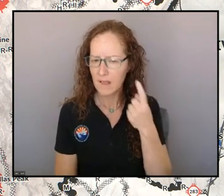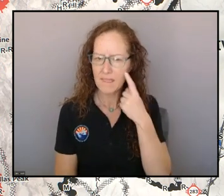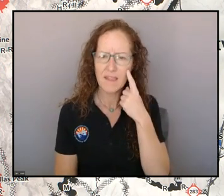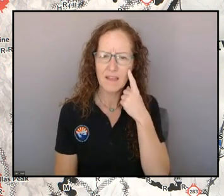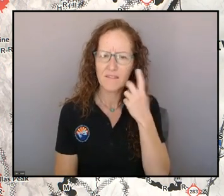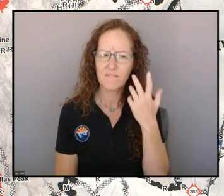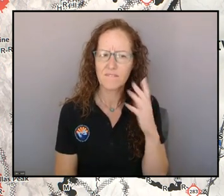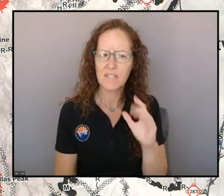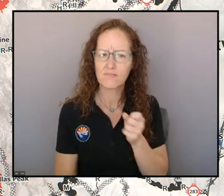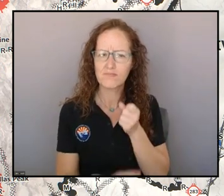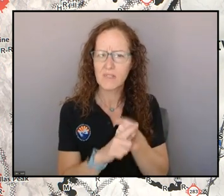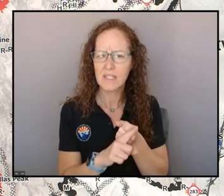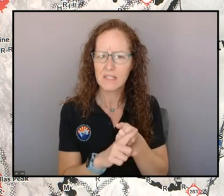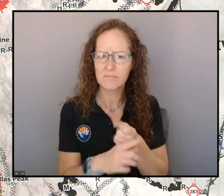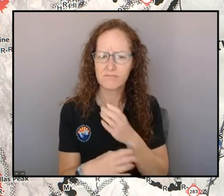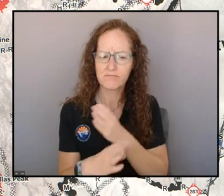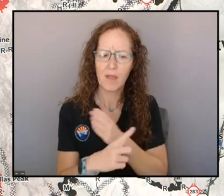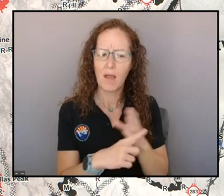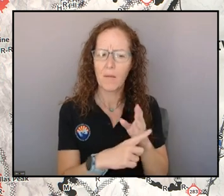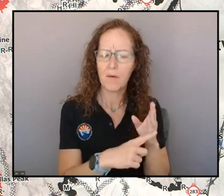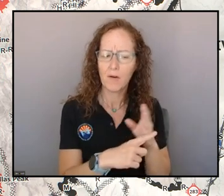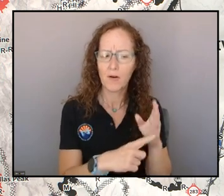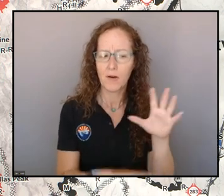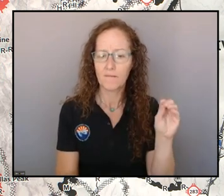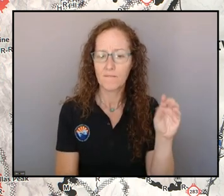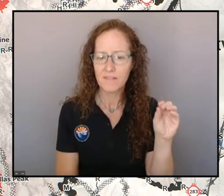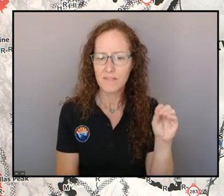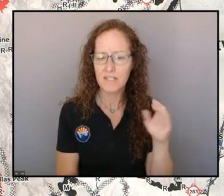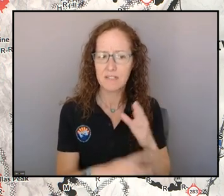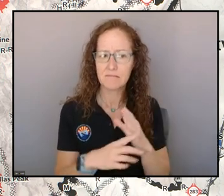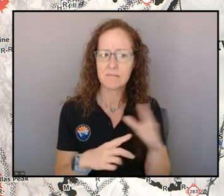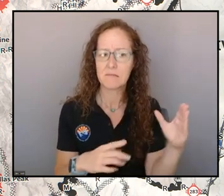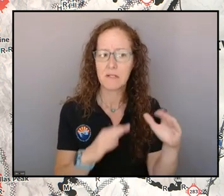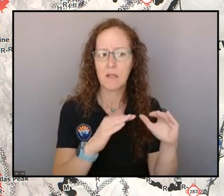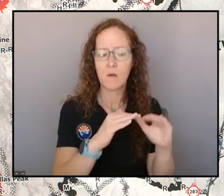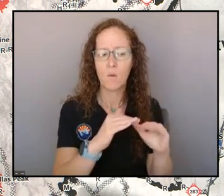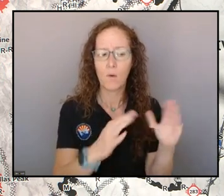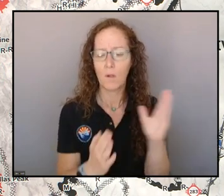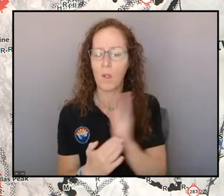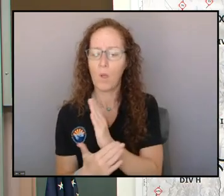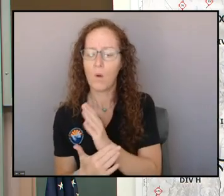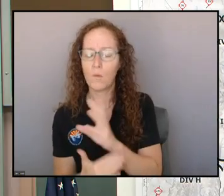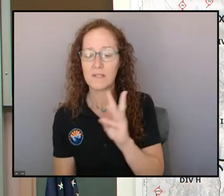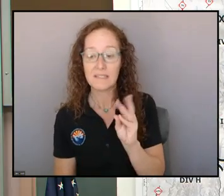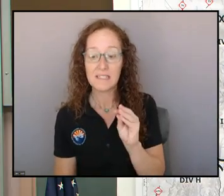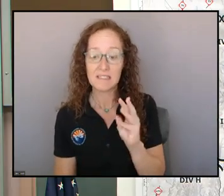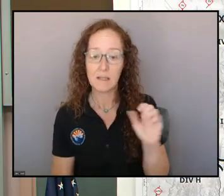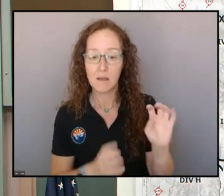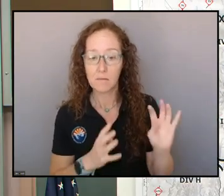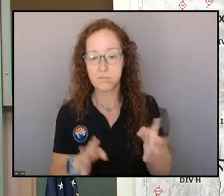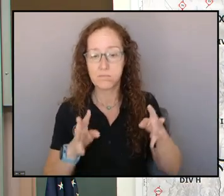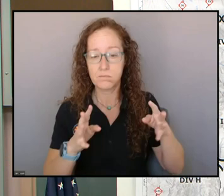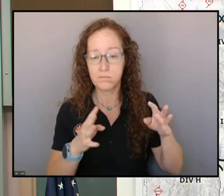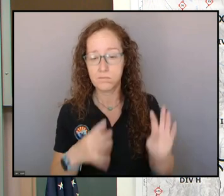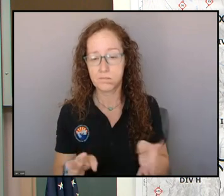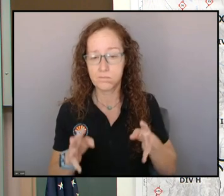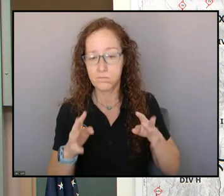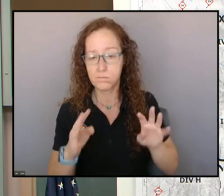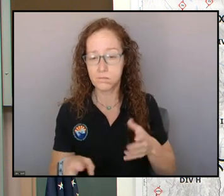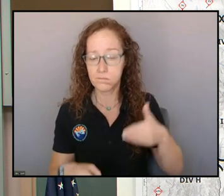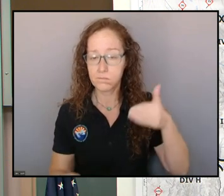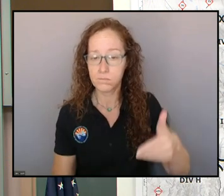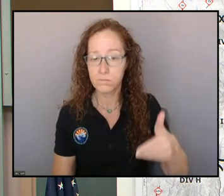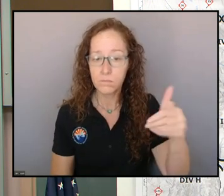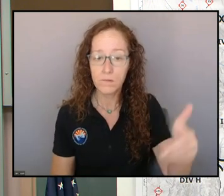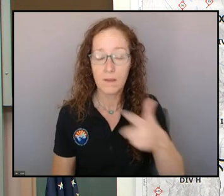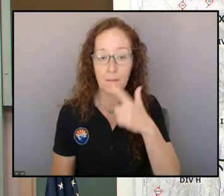50s, even the lower 60s for wind gusts there due to this activity and the continued surge of that backdoor cold front south.